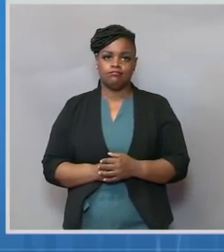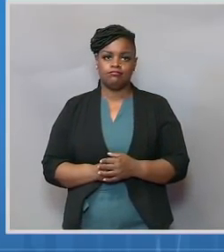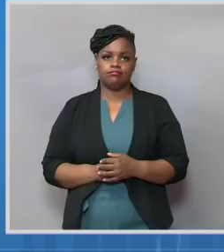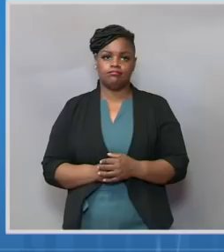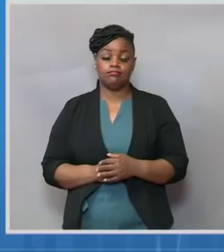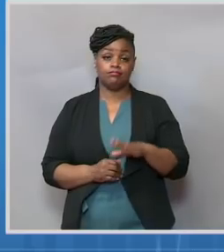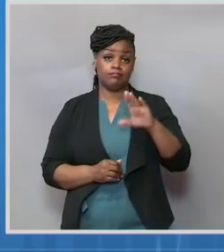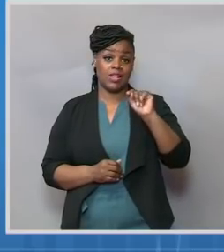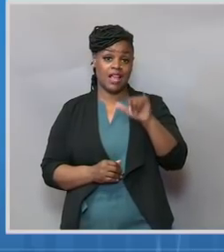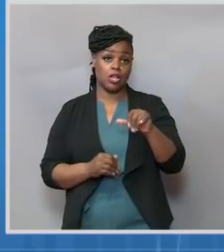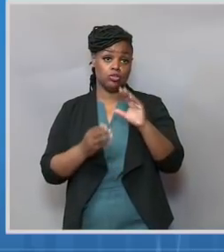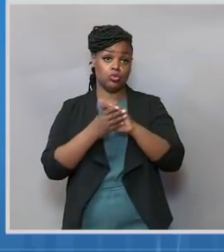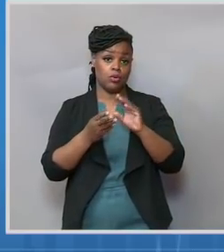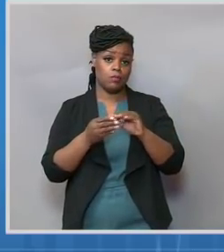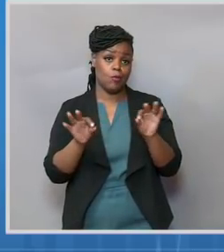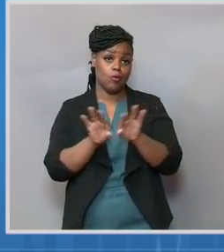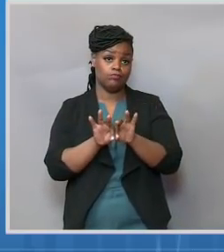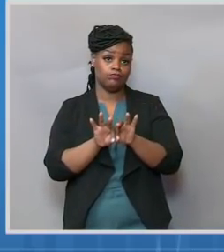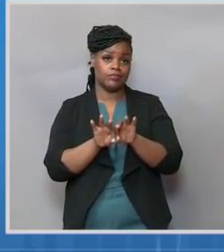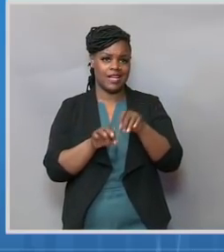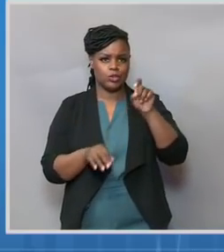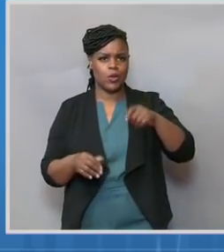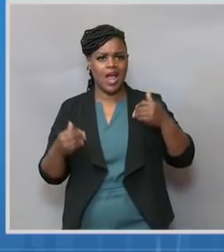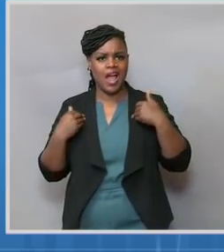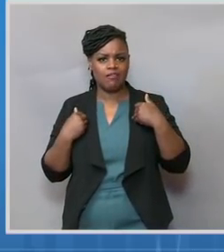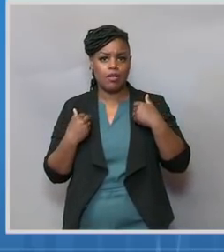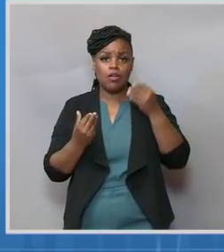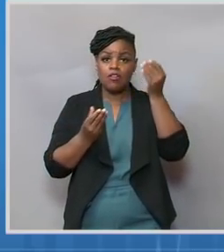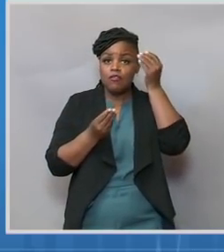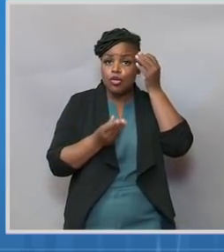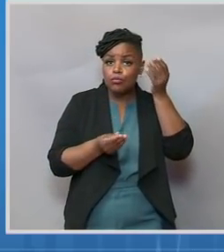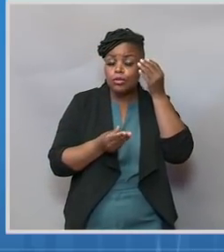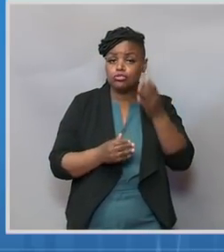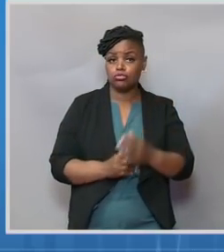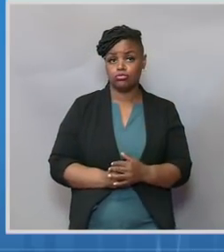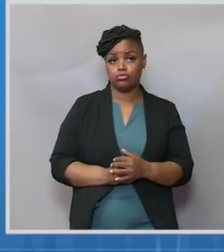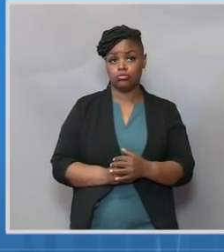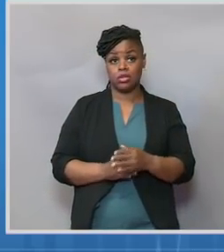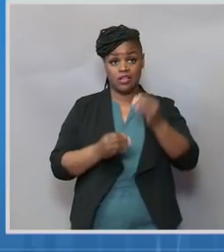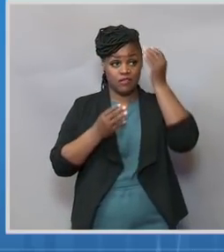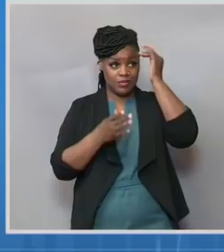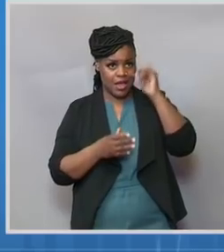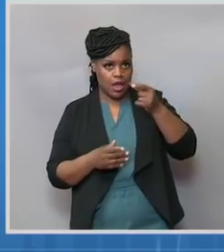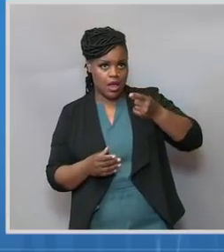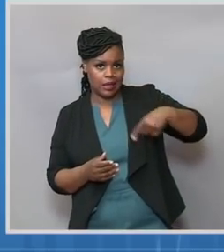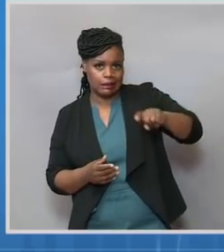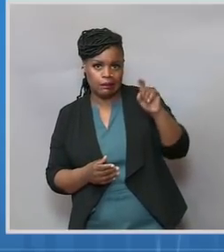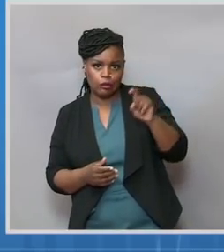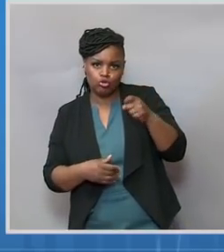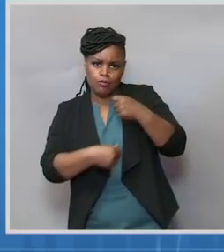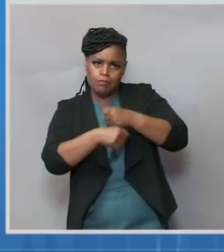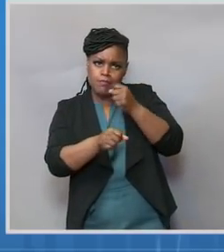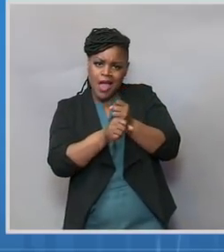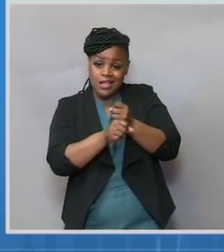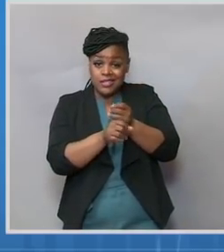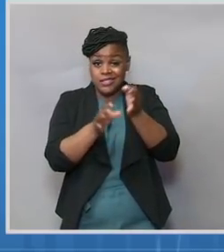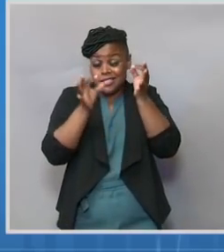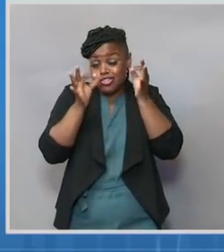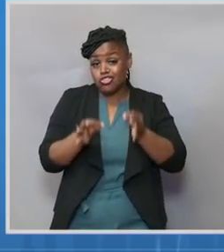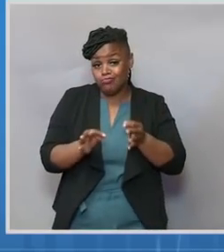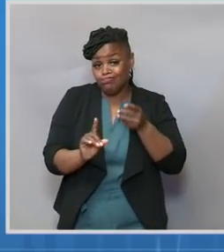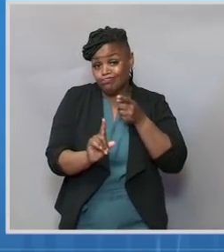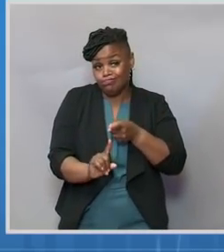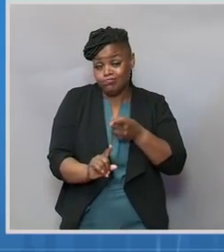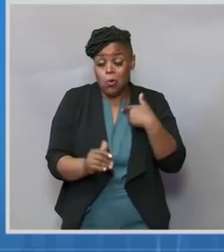We need to make sure that people have the information that they need to make that decision and that hopefully people get vaccinated